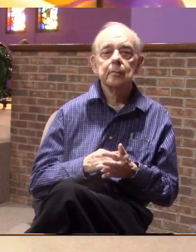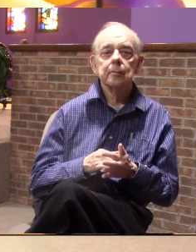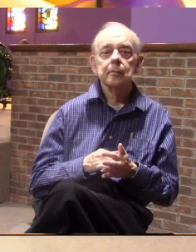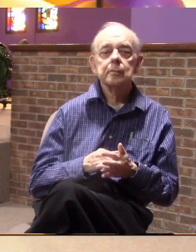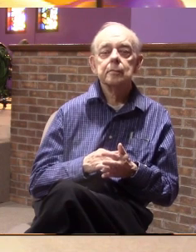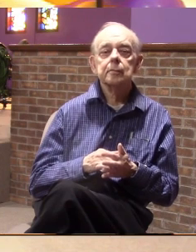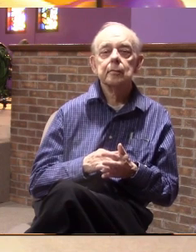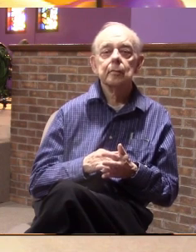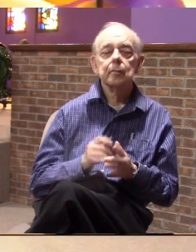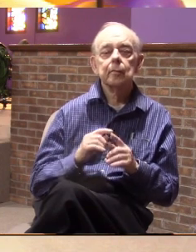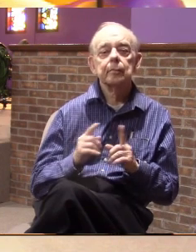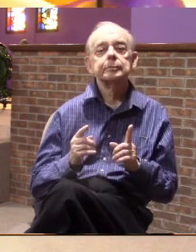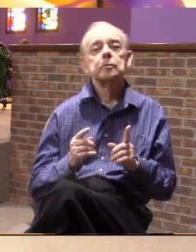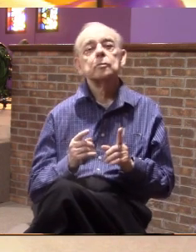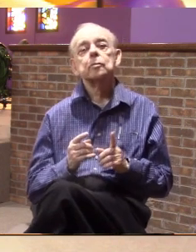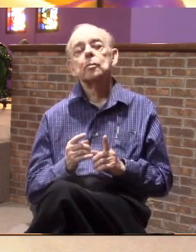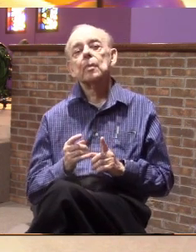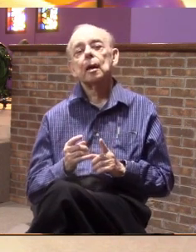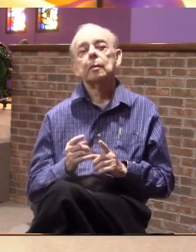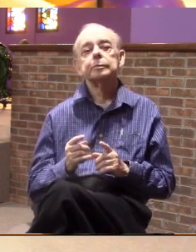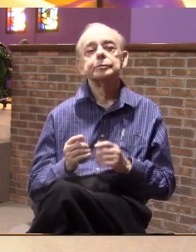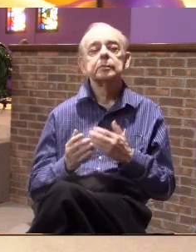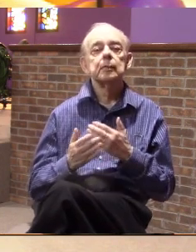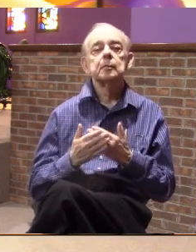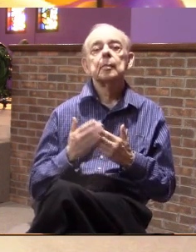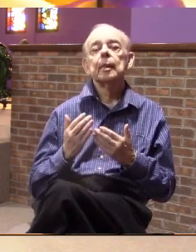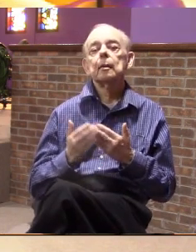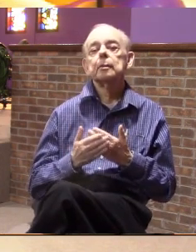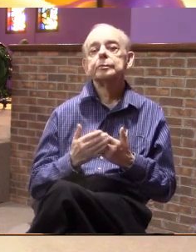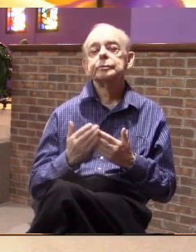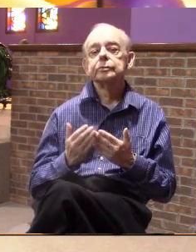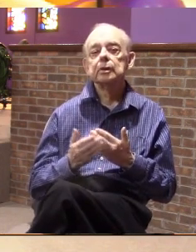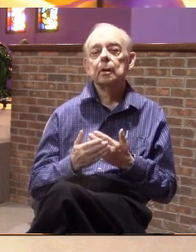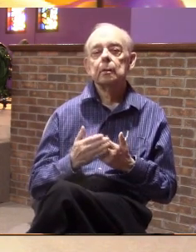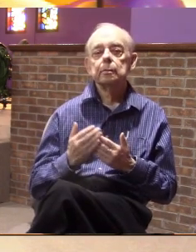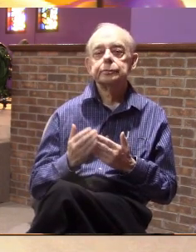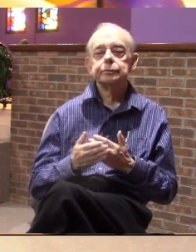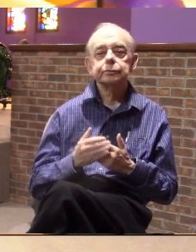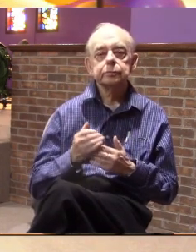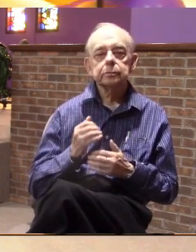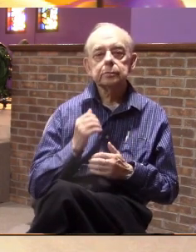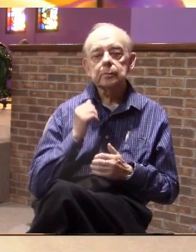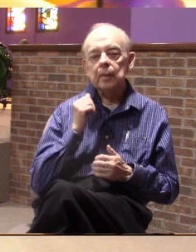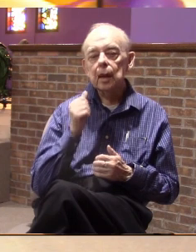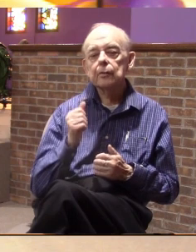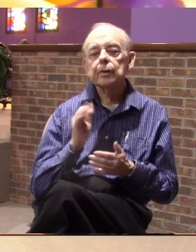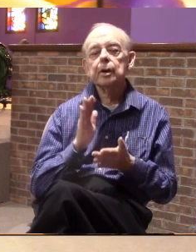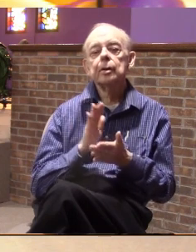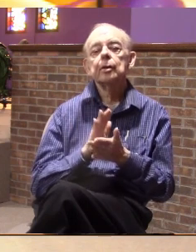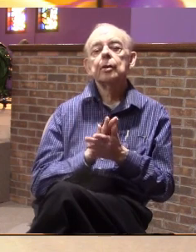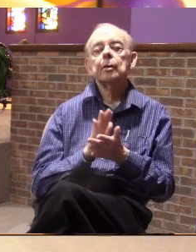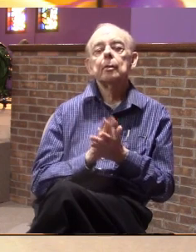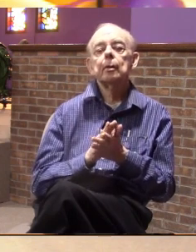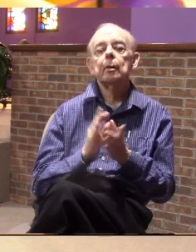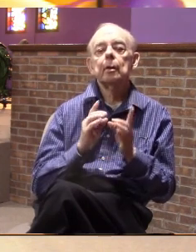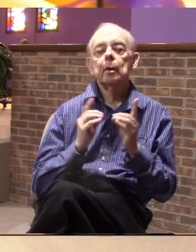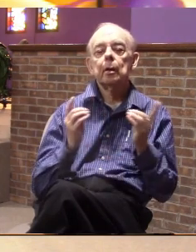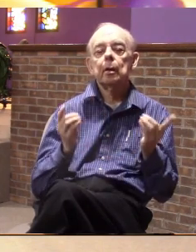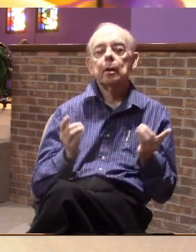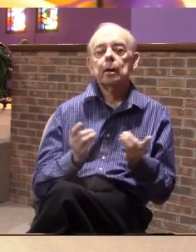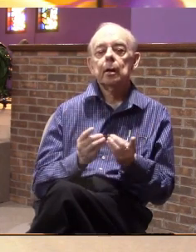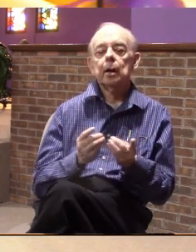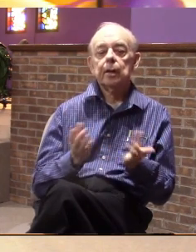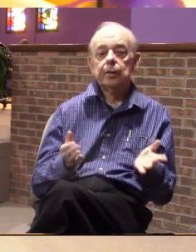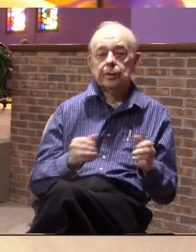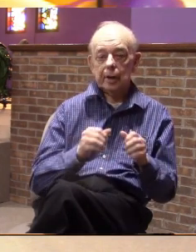it but almost every school district around in this